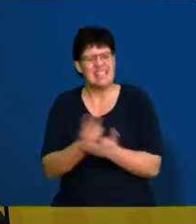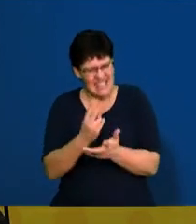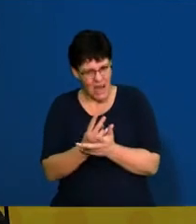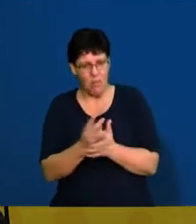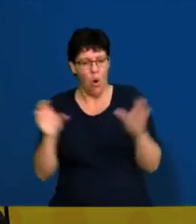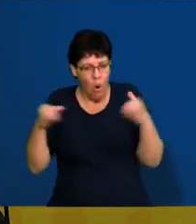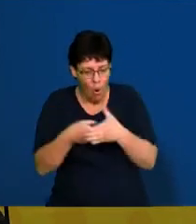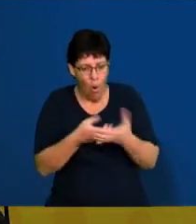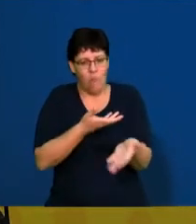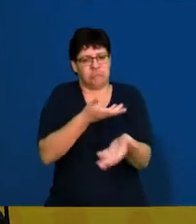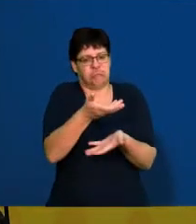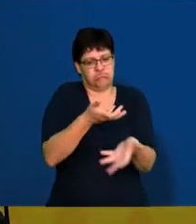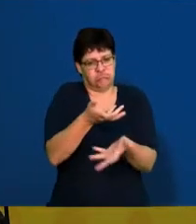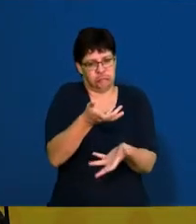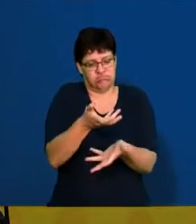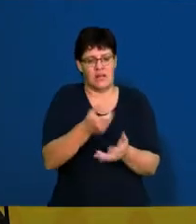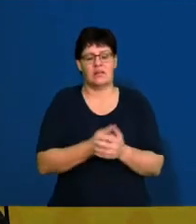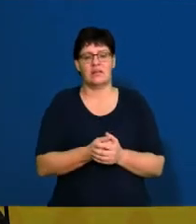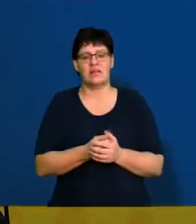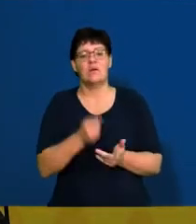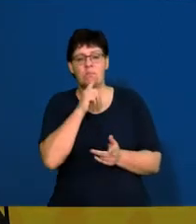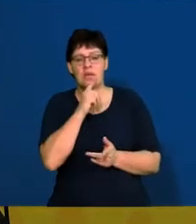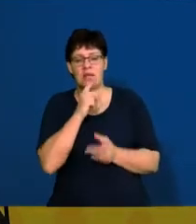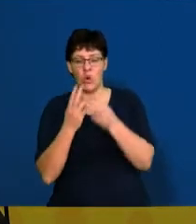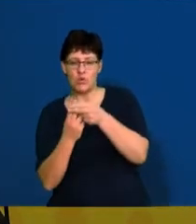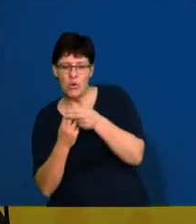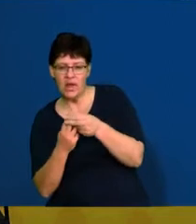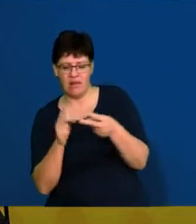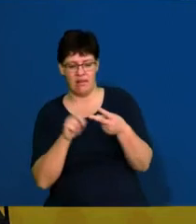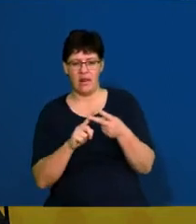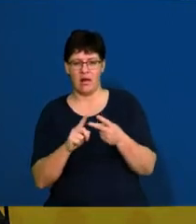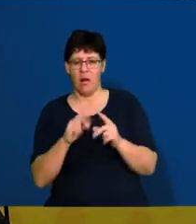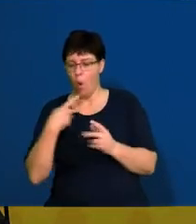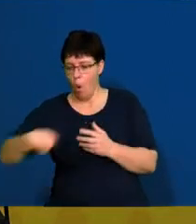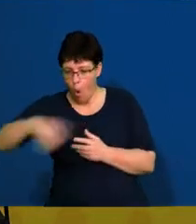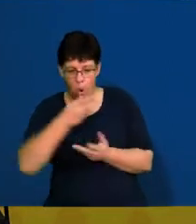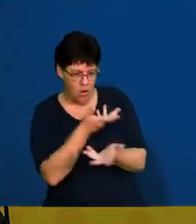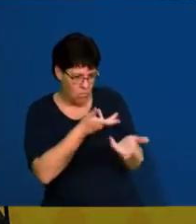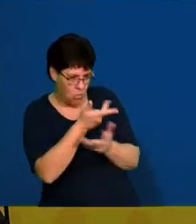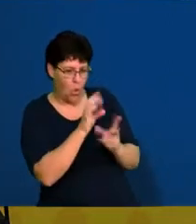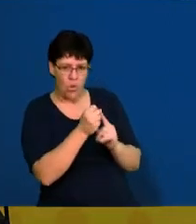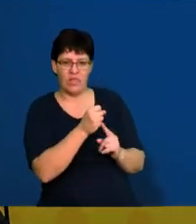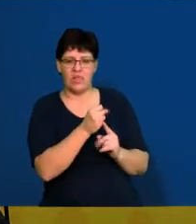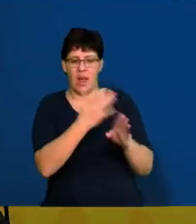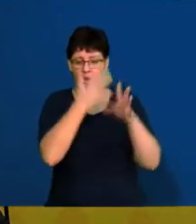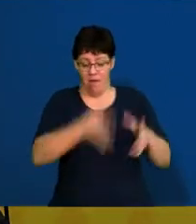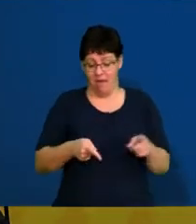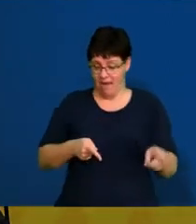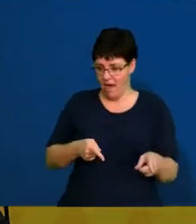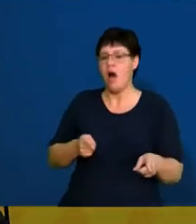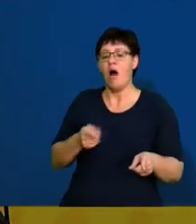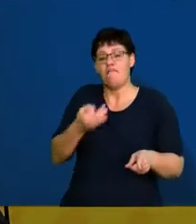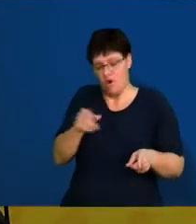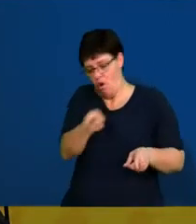Collective bargaining is where your trade unions, they negotiate with the employer organizations on